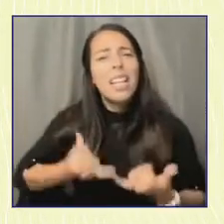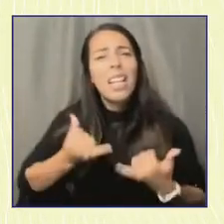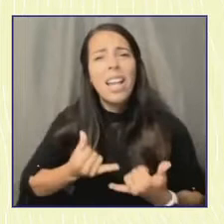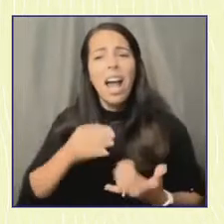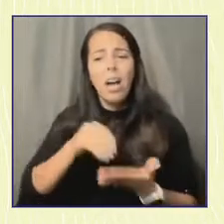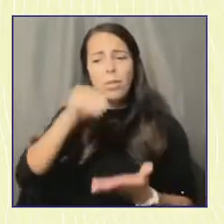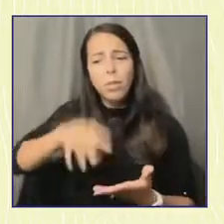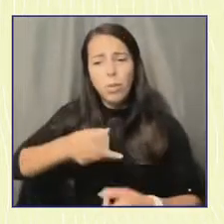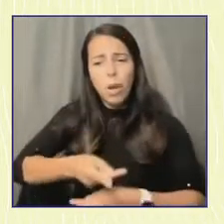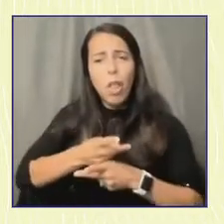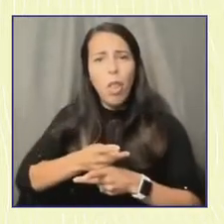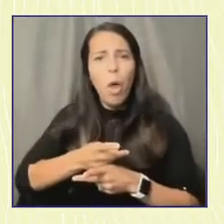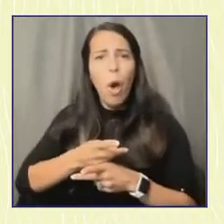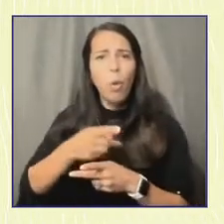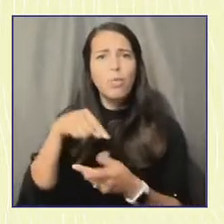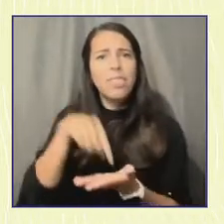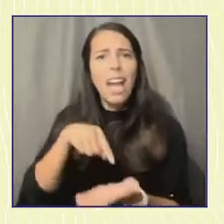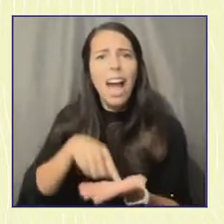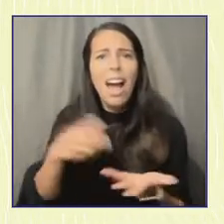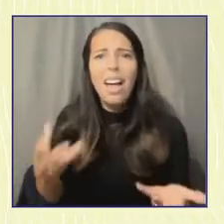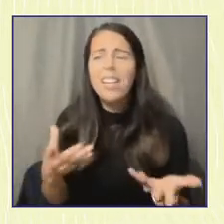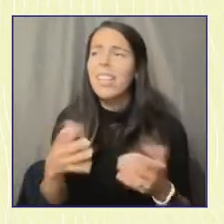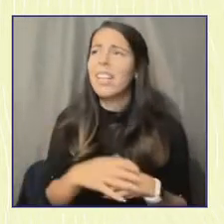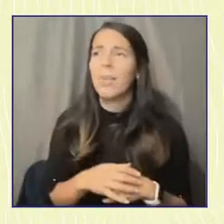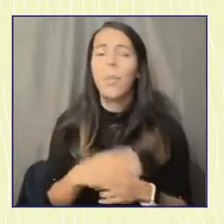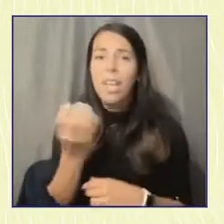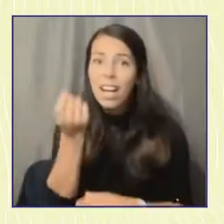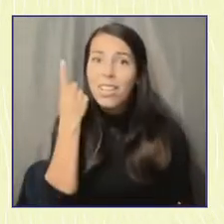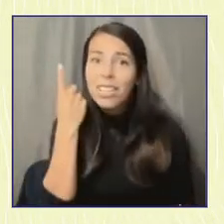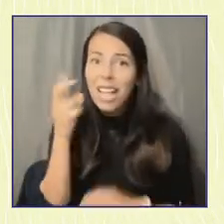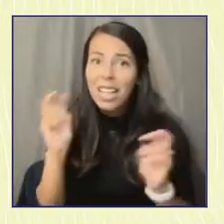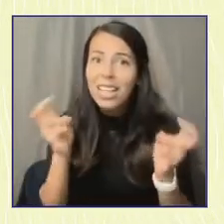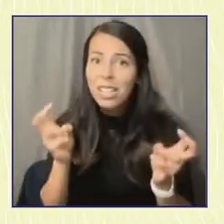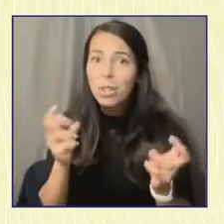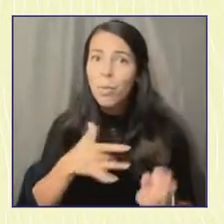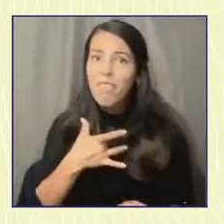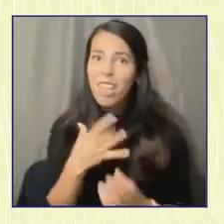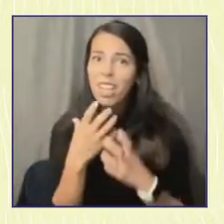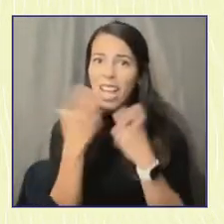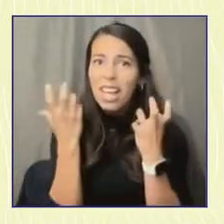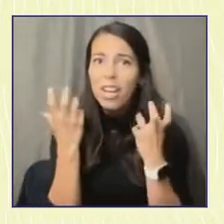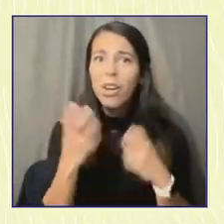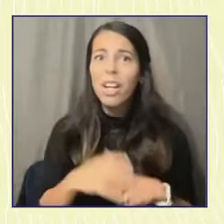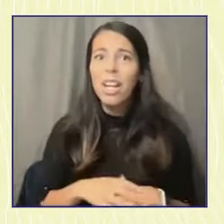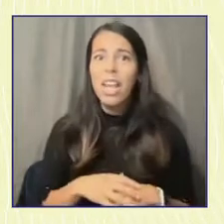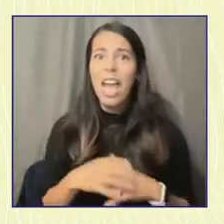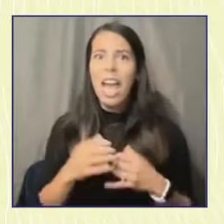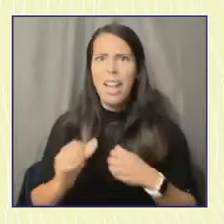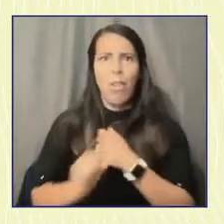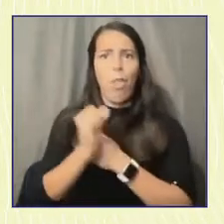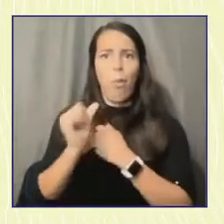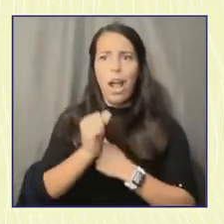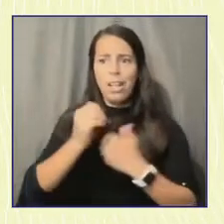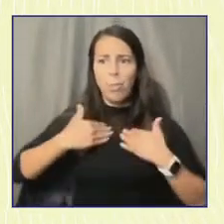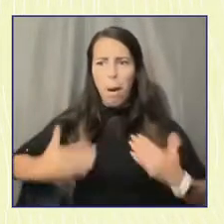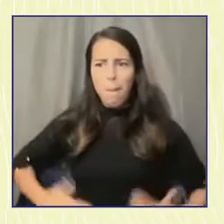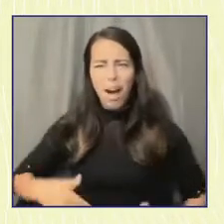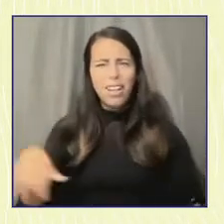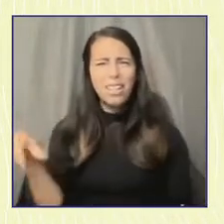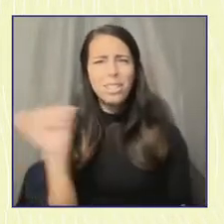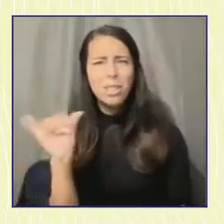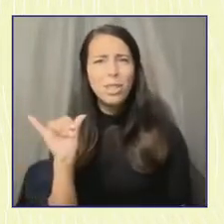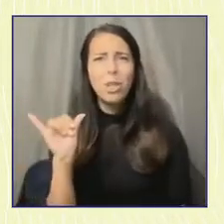police brutality and the unbelievable but very real threat to our bodily autonomy. Whether that's our reproductive